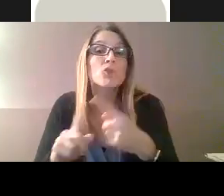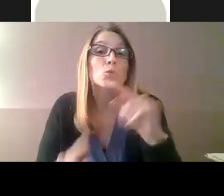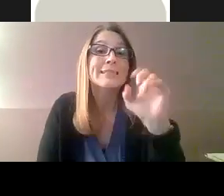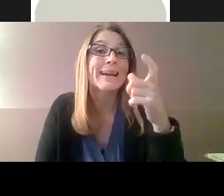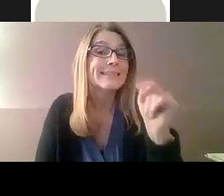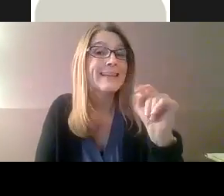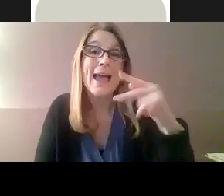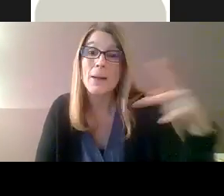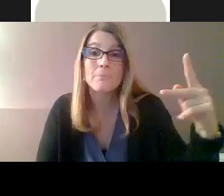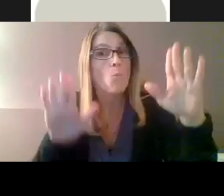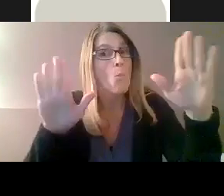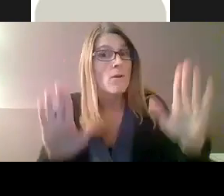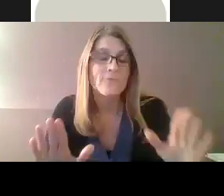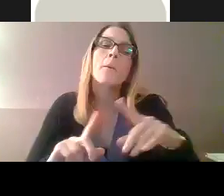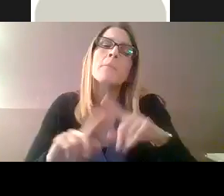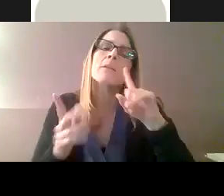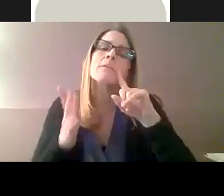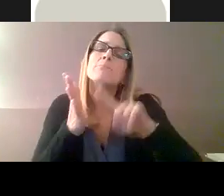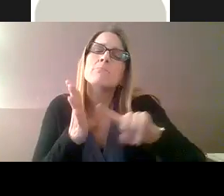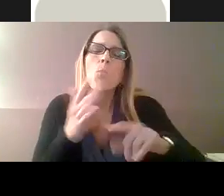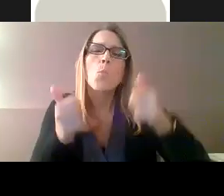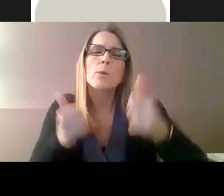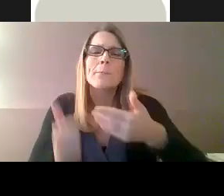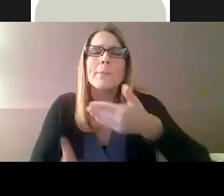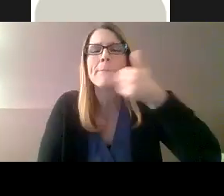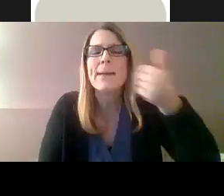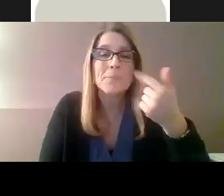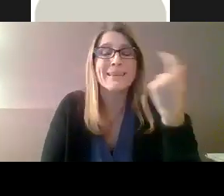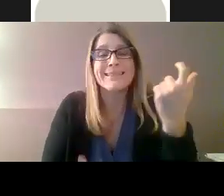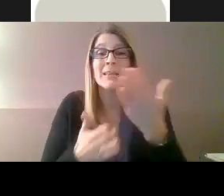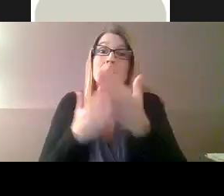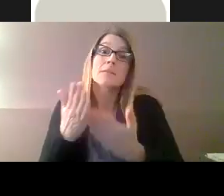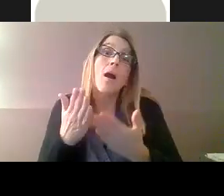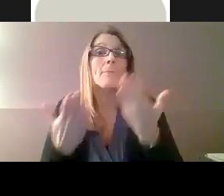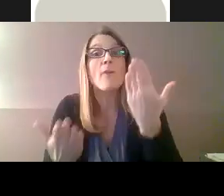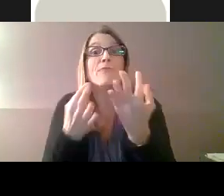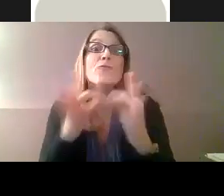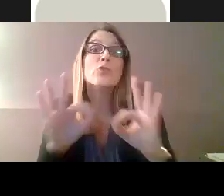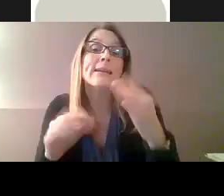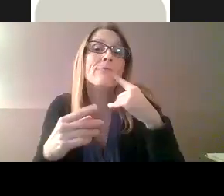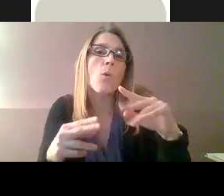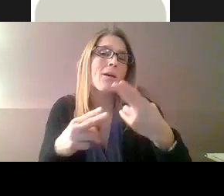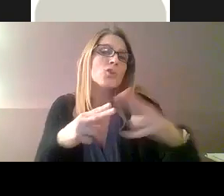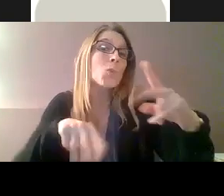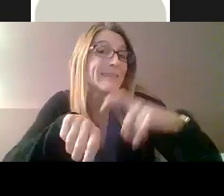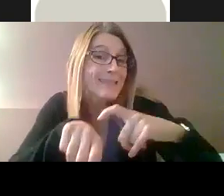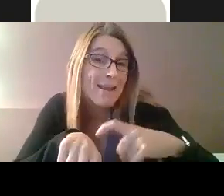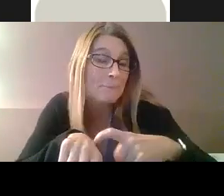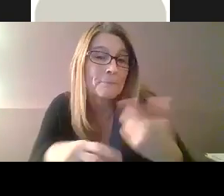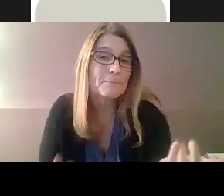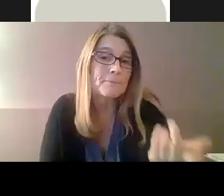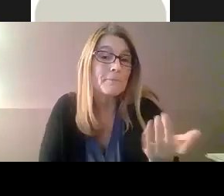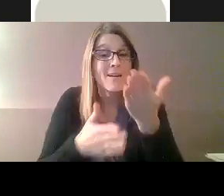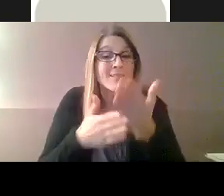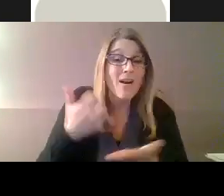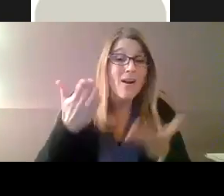There's lots of different apps. There's a speech-to-text app, which are really great. And you also have to explore. Some are free.